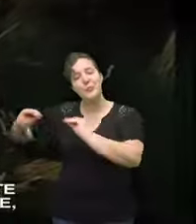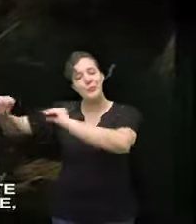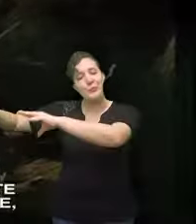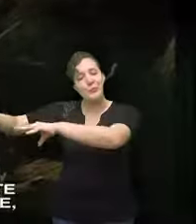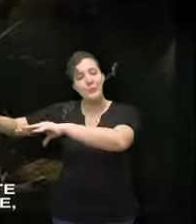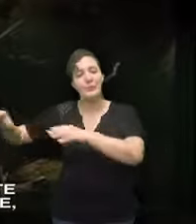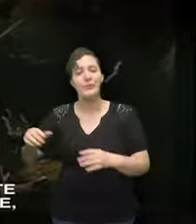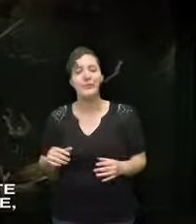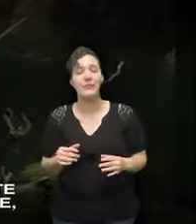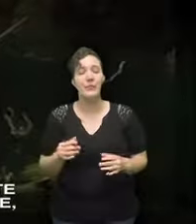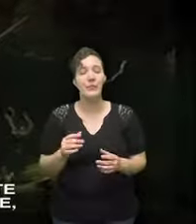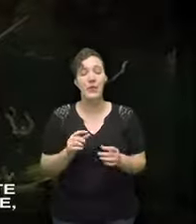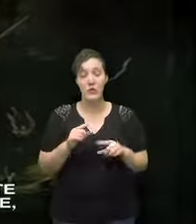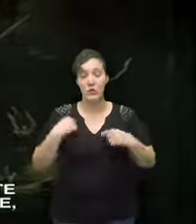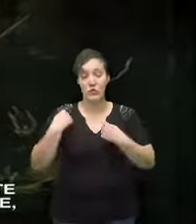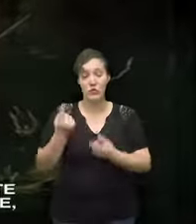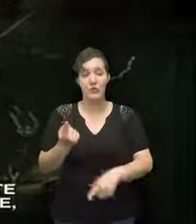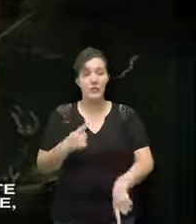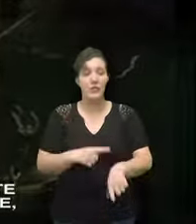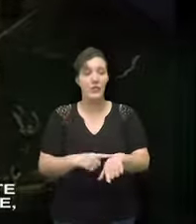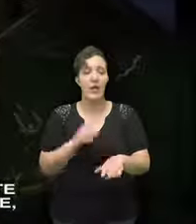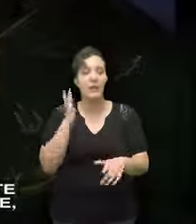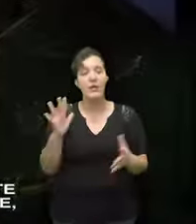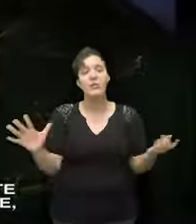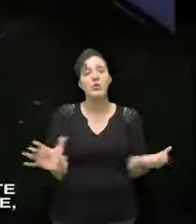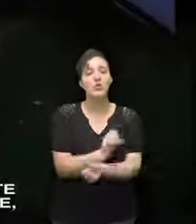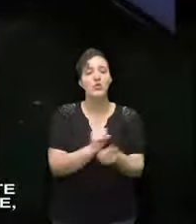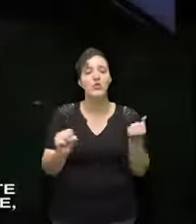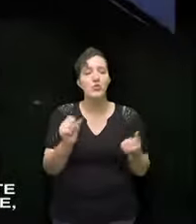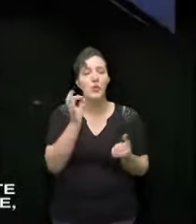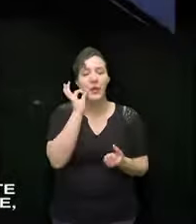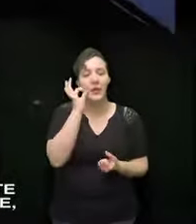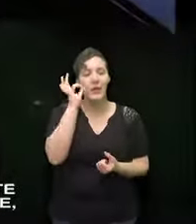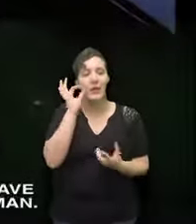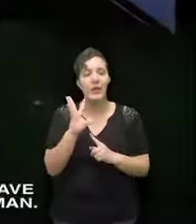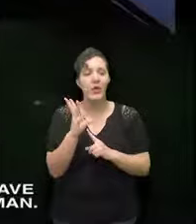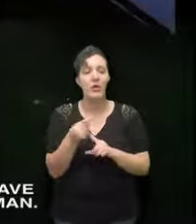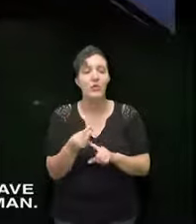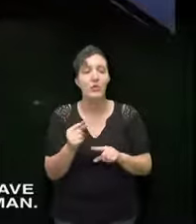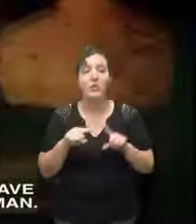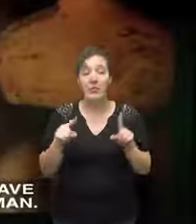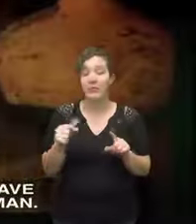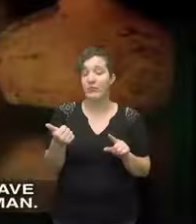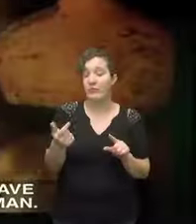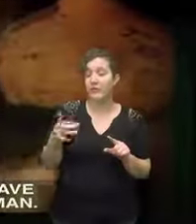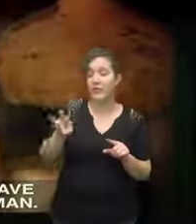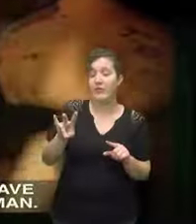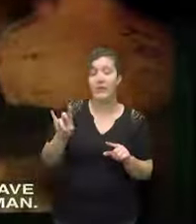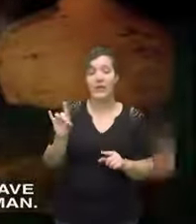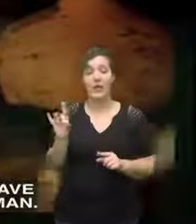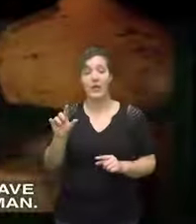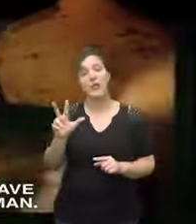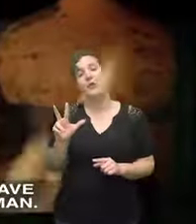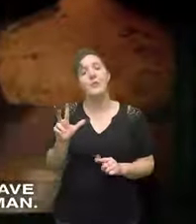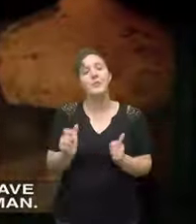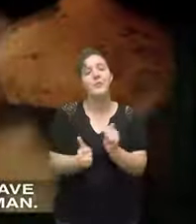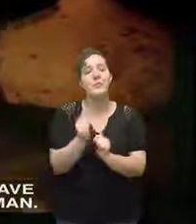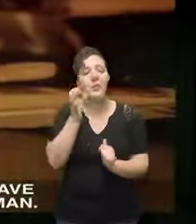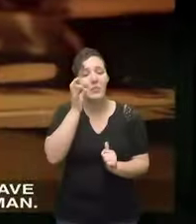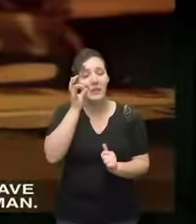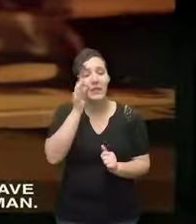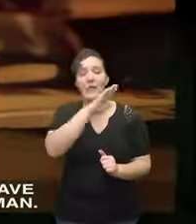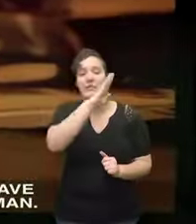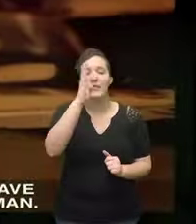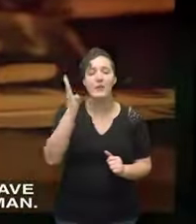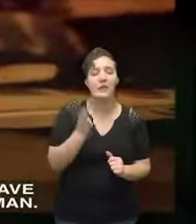in time this will decimate Native American culture but in 1783 most Indians